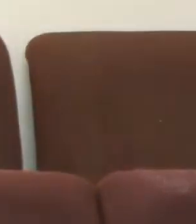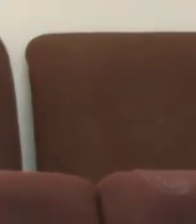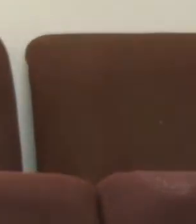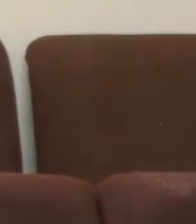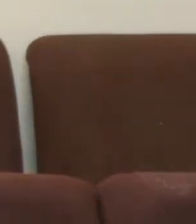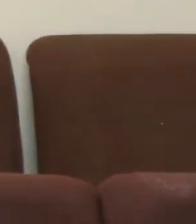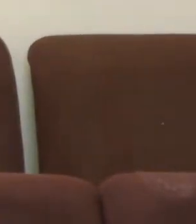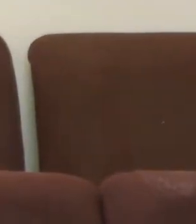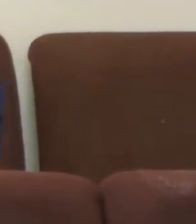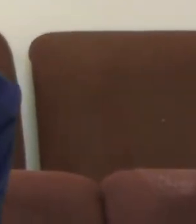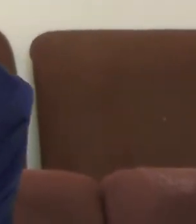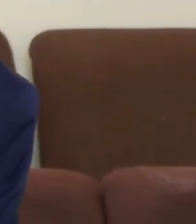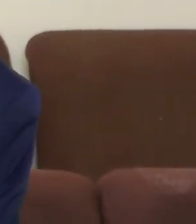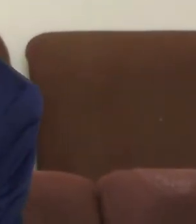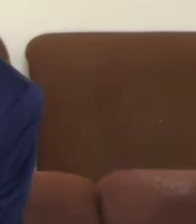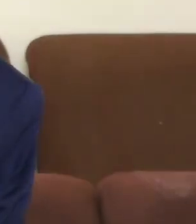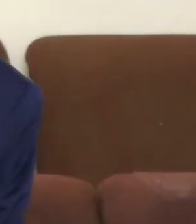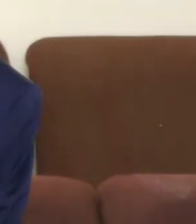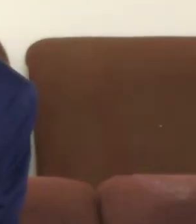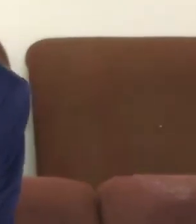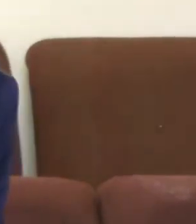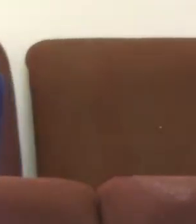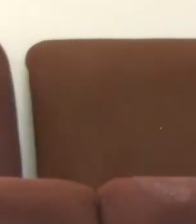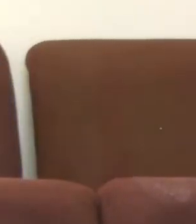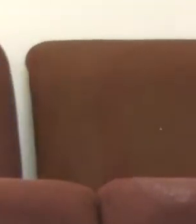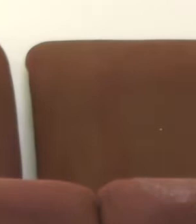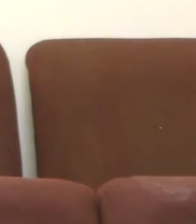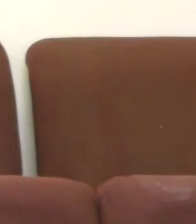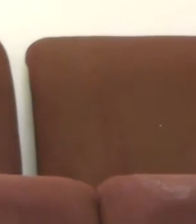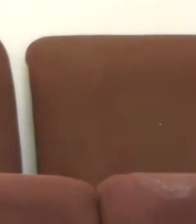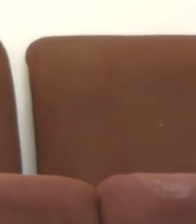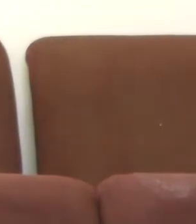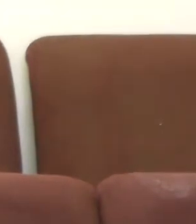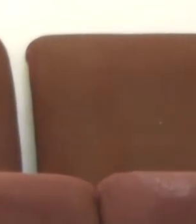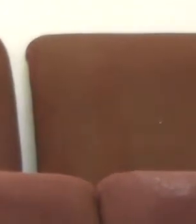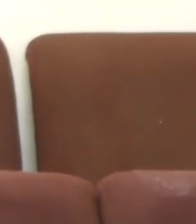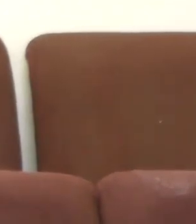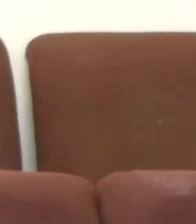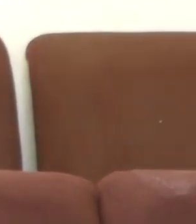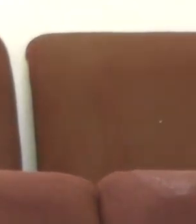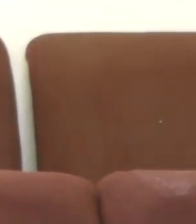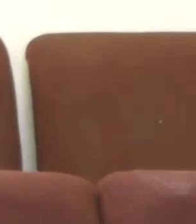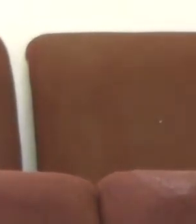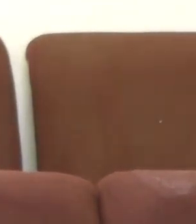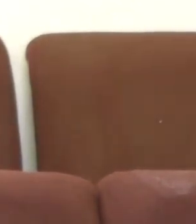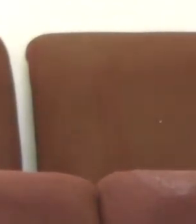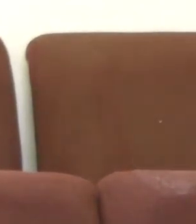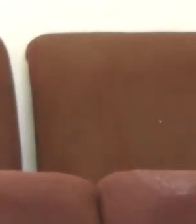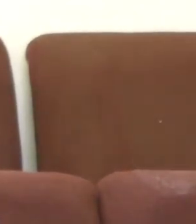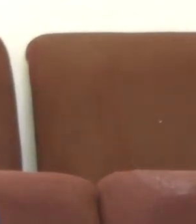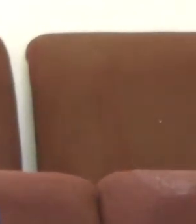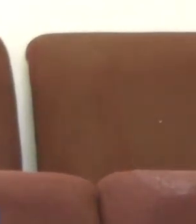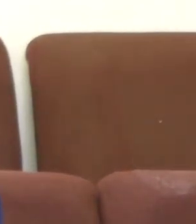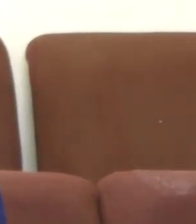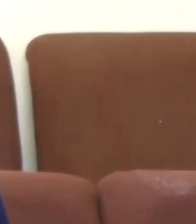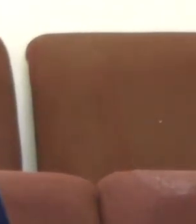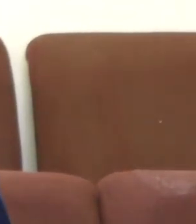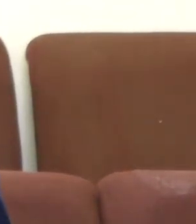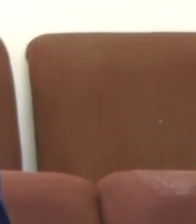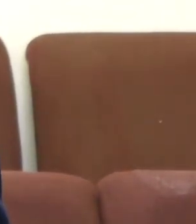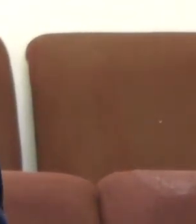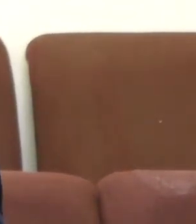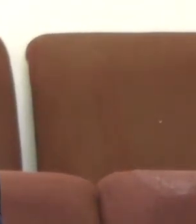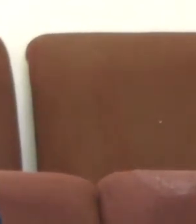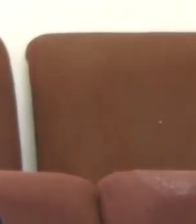nor does lack of time spent serving you result in some different reward. Lord, it's my prayer this morning that you will help